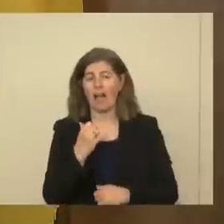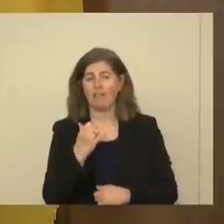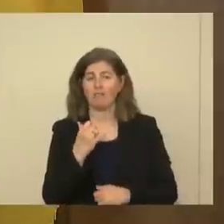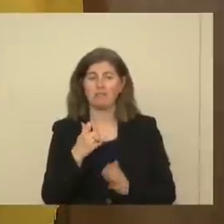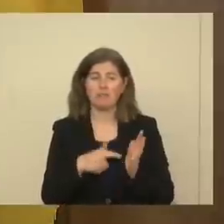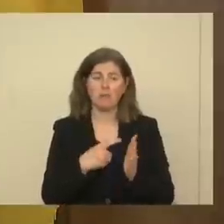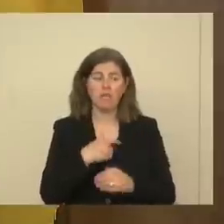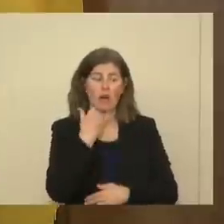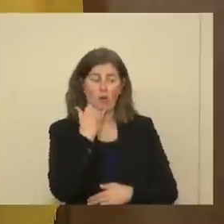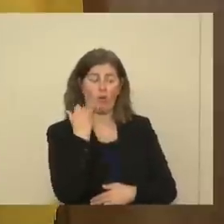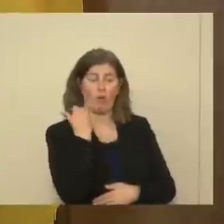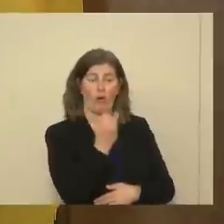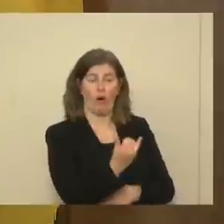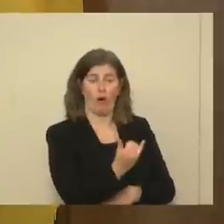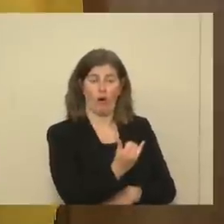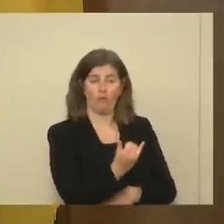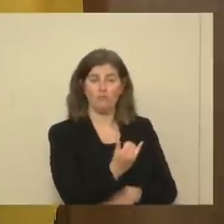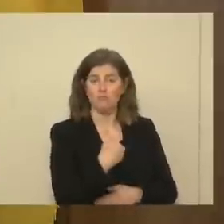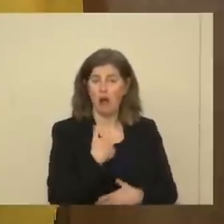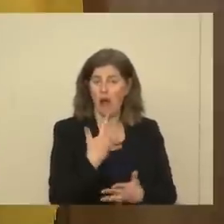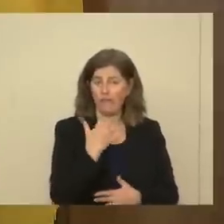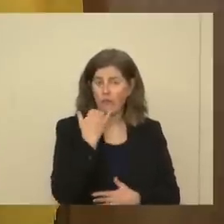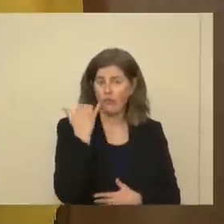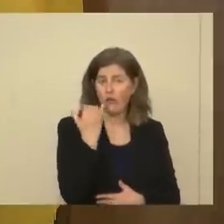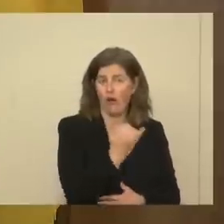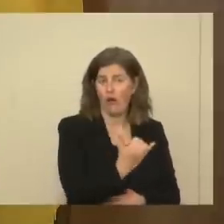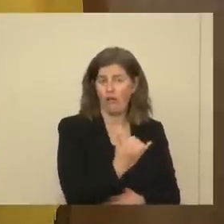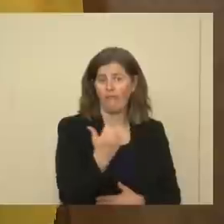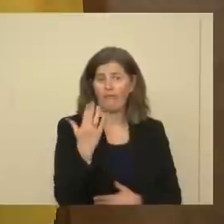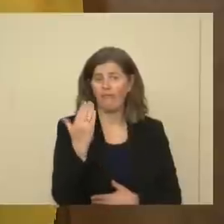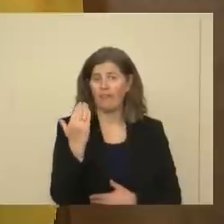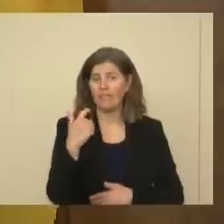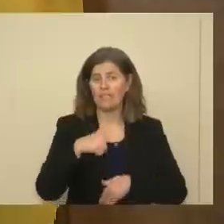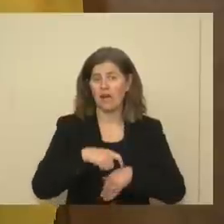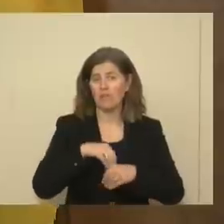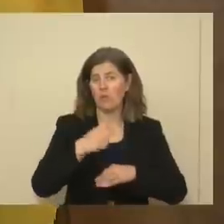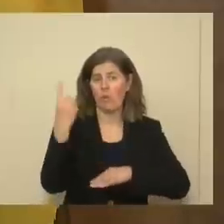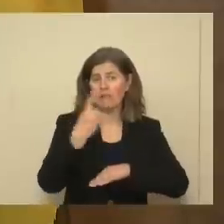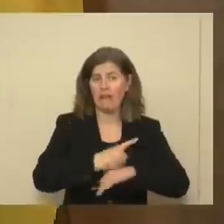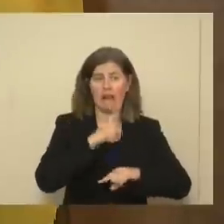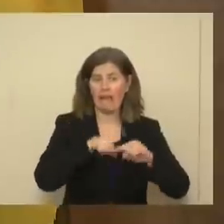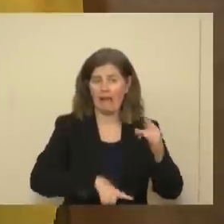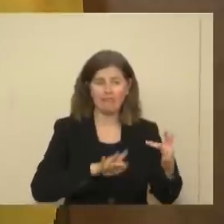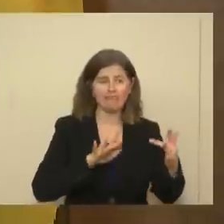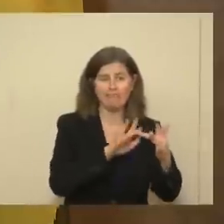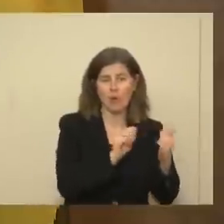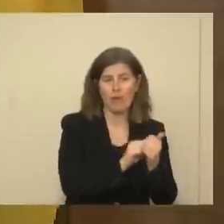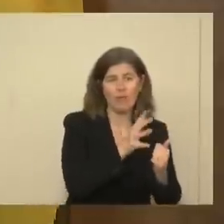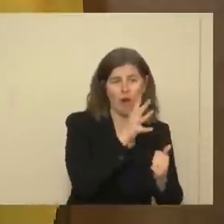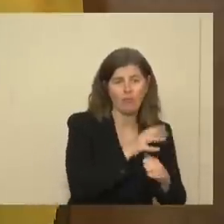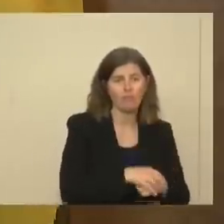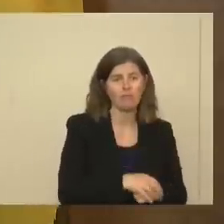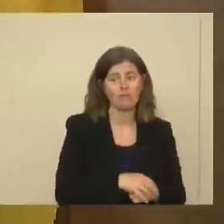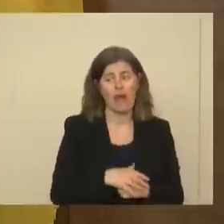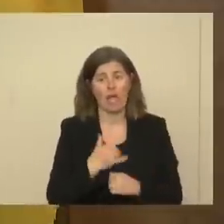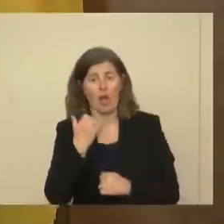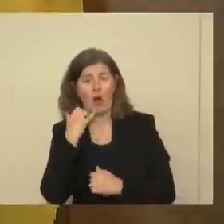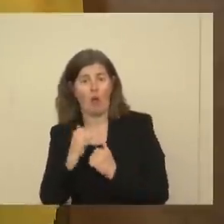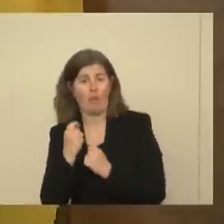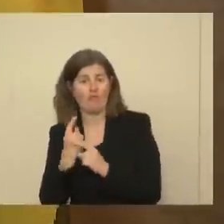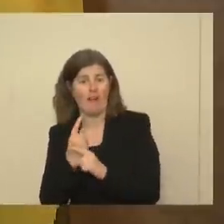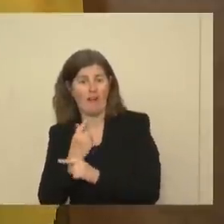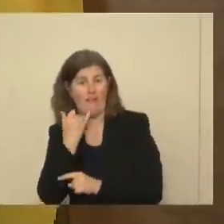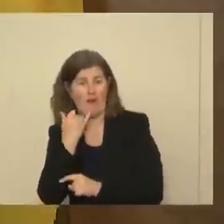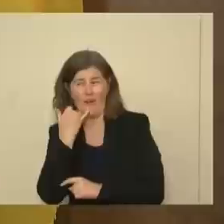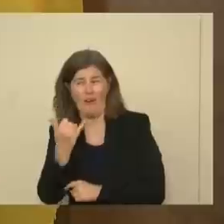an example, and I have, 15 times in a day, and I can't get through. I can call on a regular phone 15